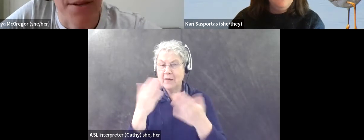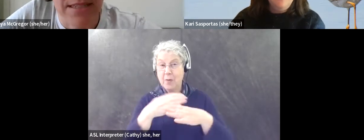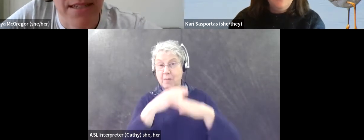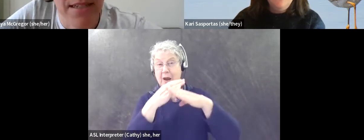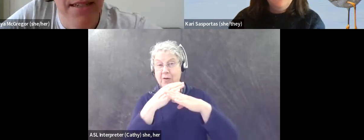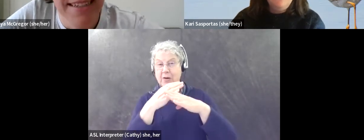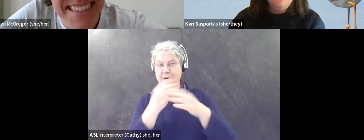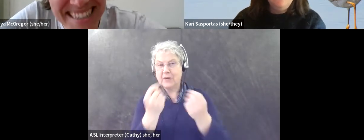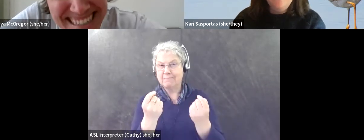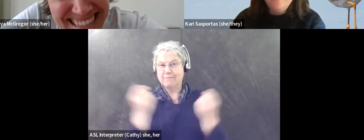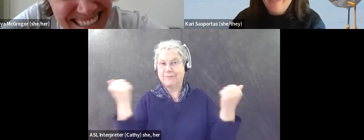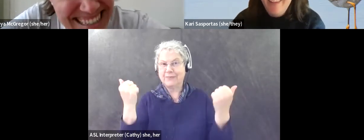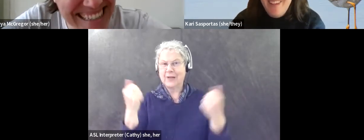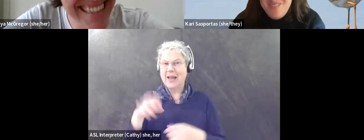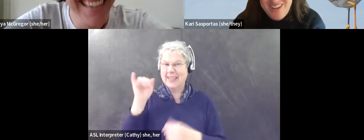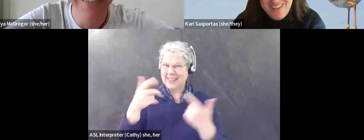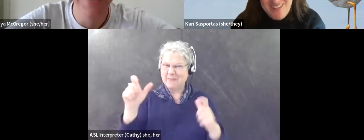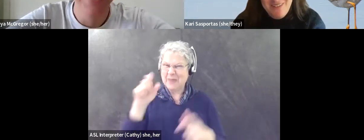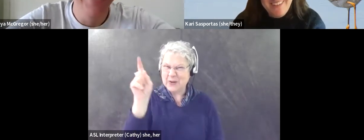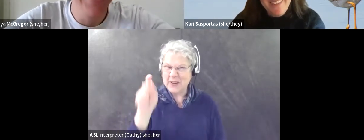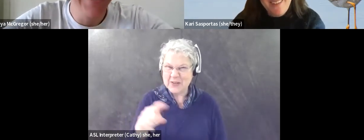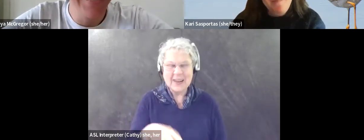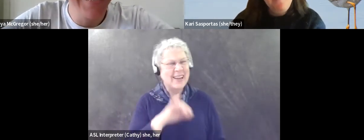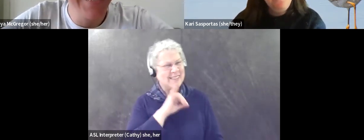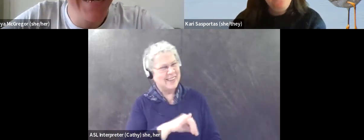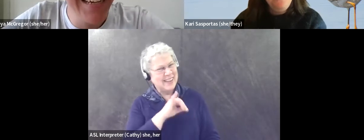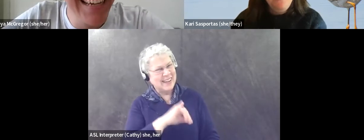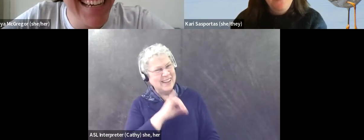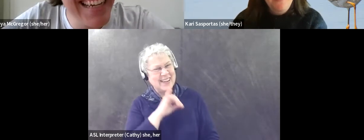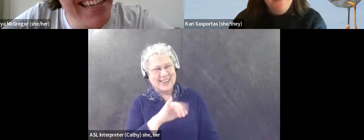It's a big question. Yeah, it is. And I'm trying to keep it, um,